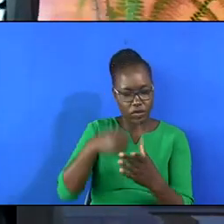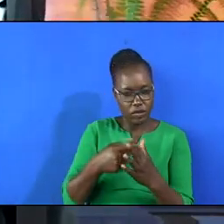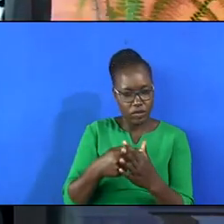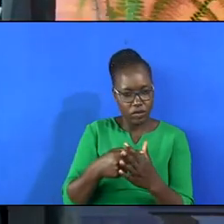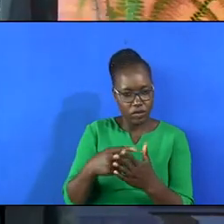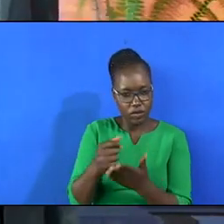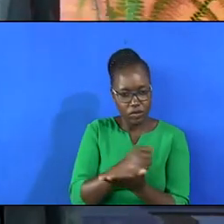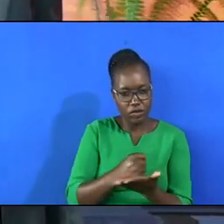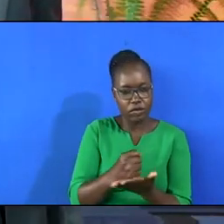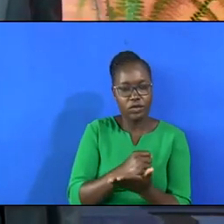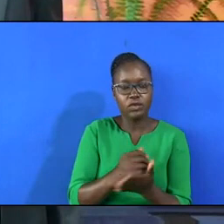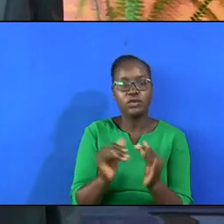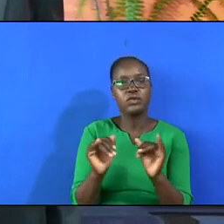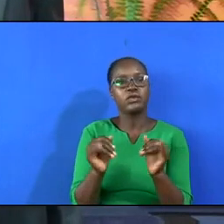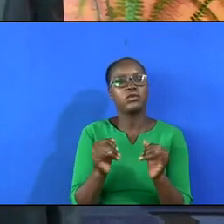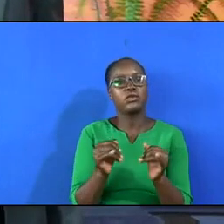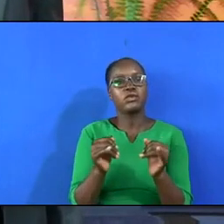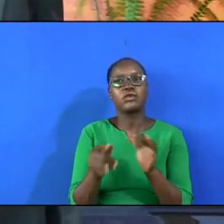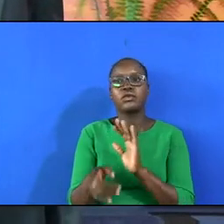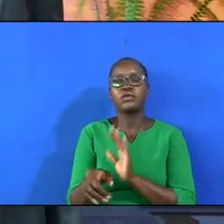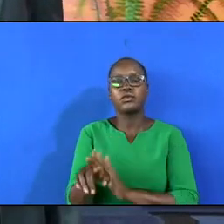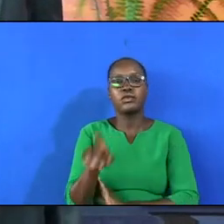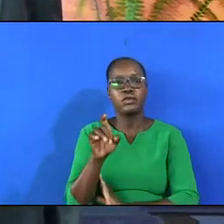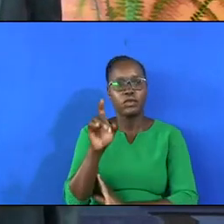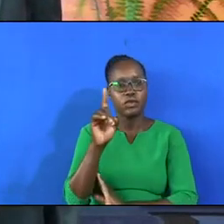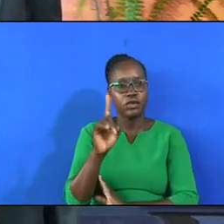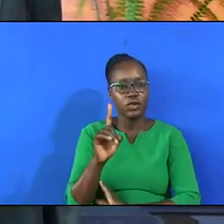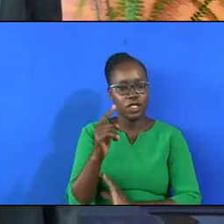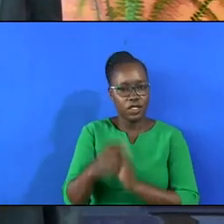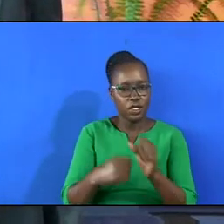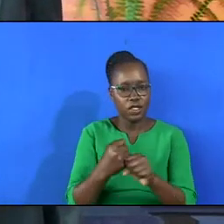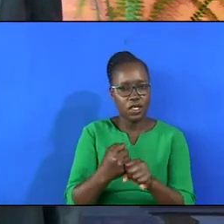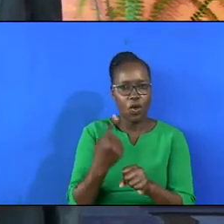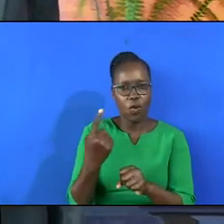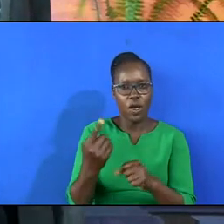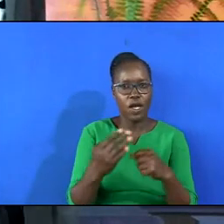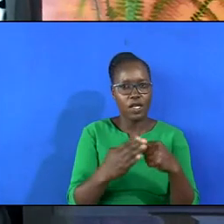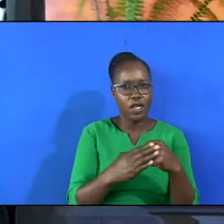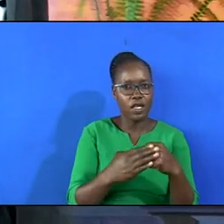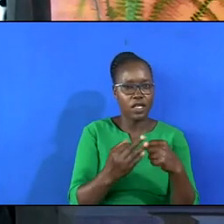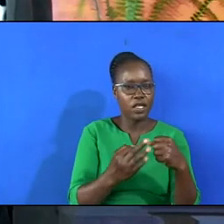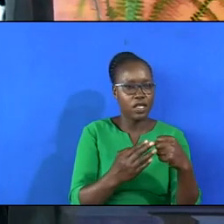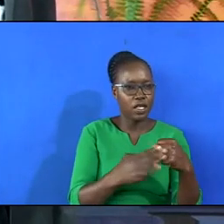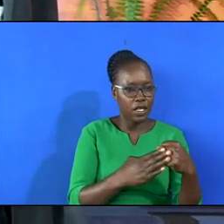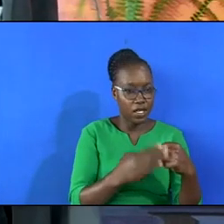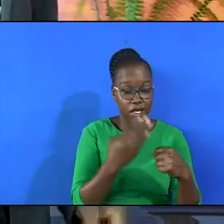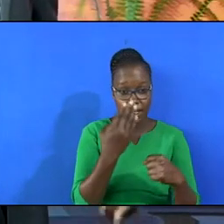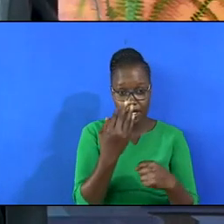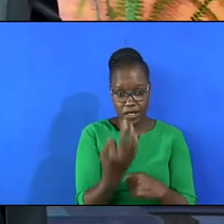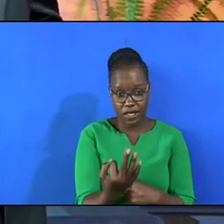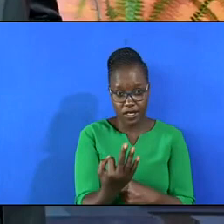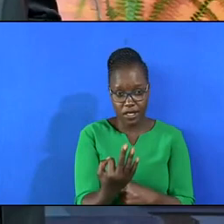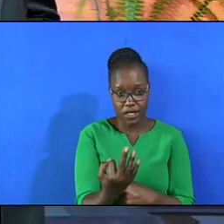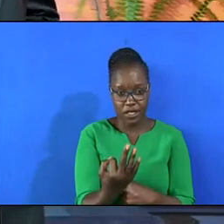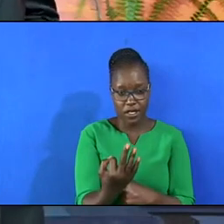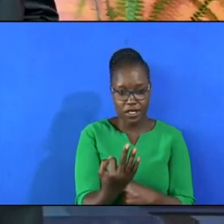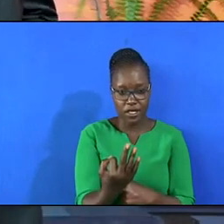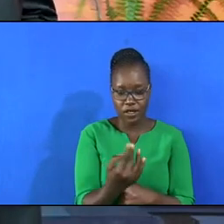requested in 1893 to